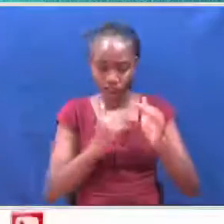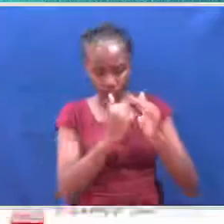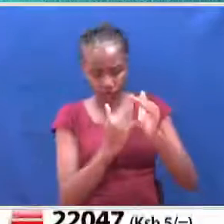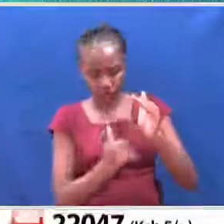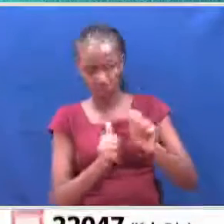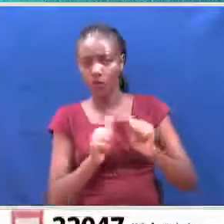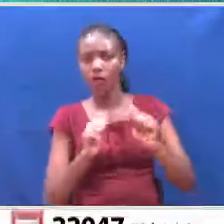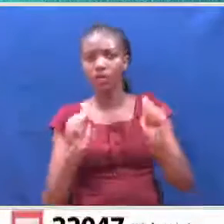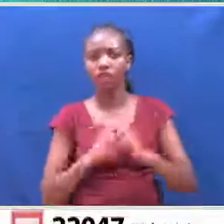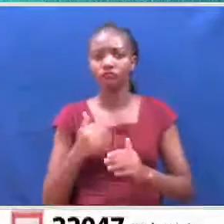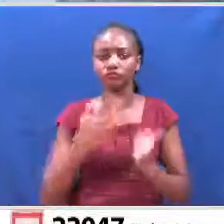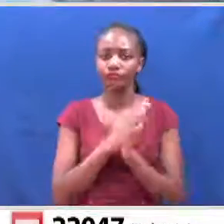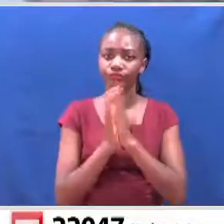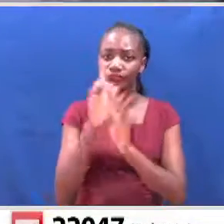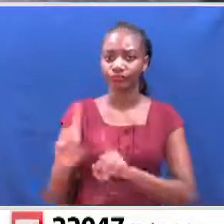Mohamed now reports.